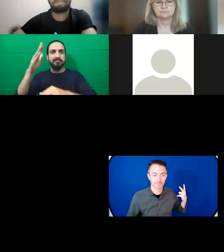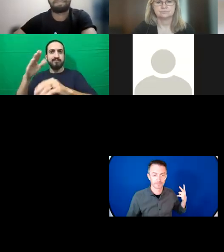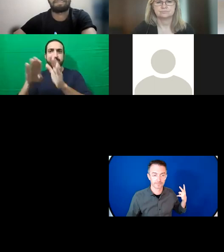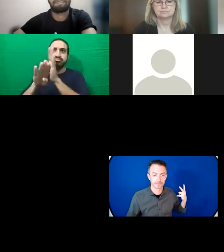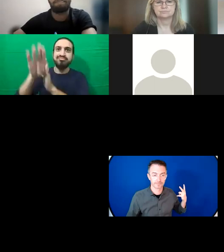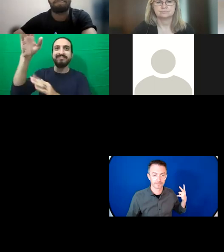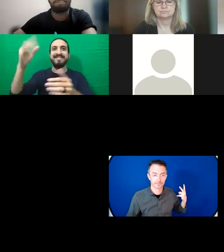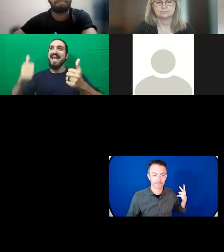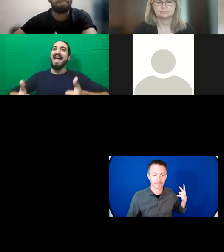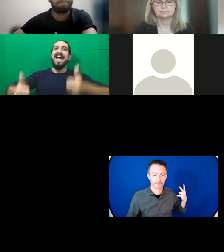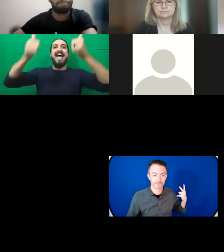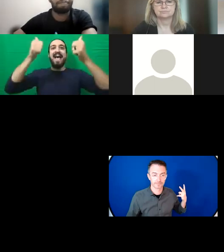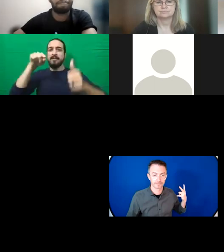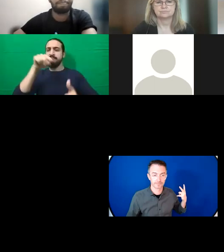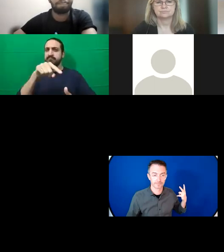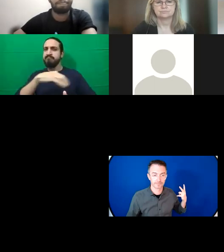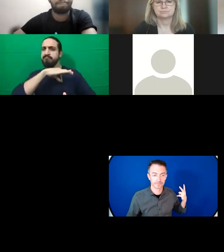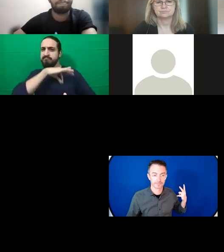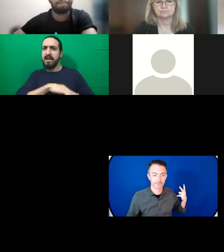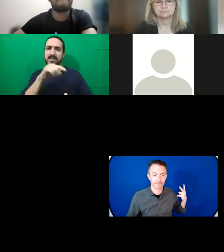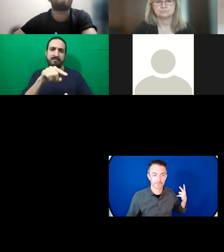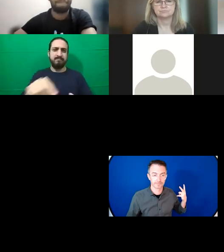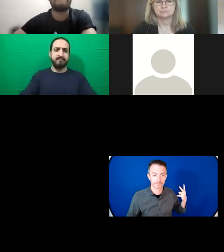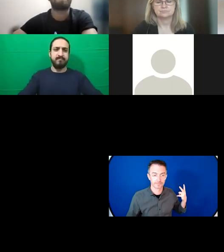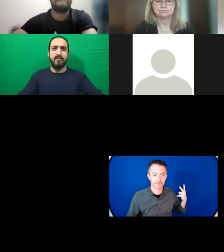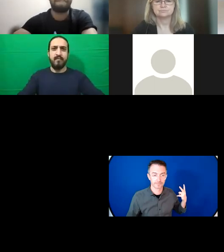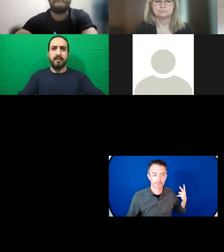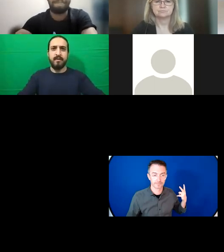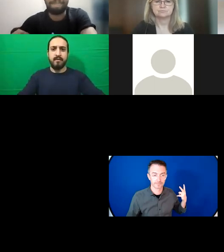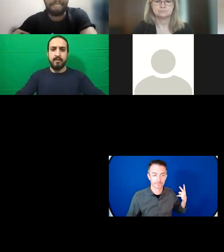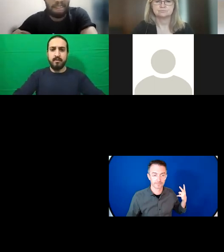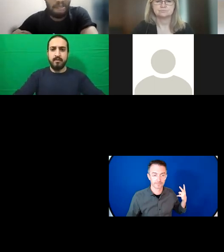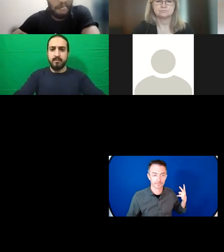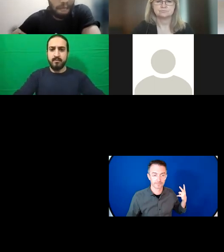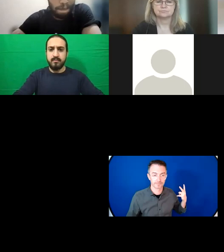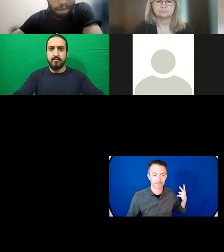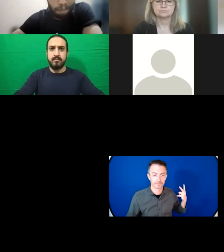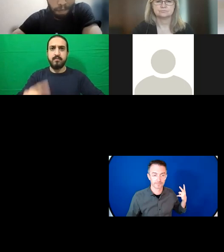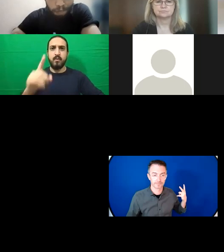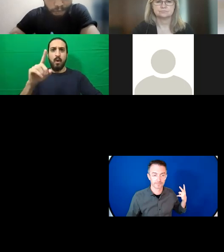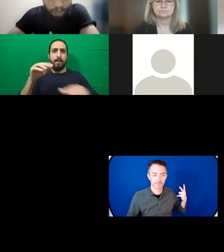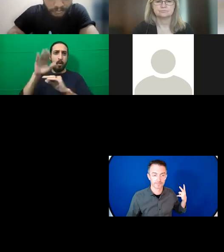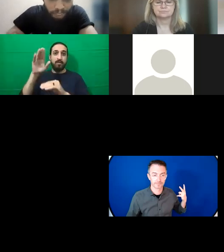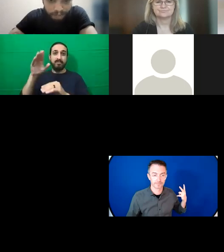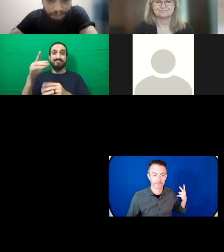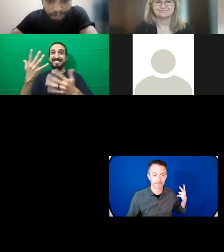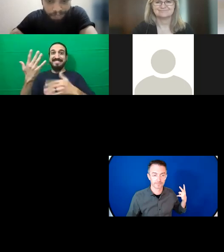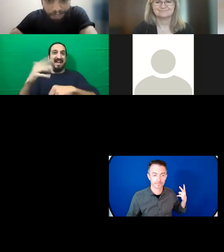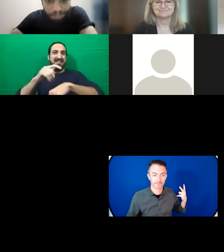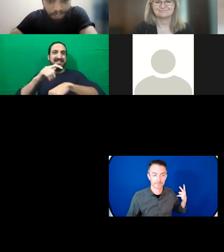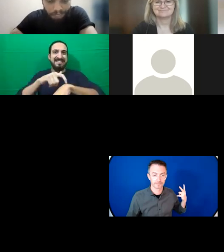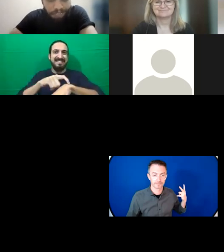I'm going to do one more round and this time because of time we really are going to ask you to stick to three minutes